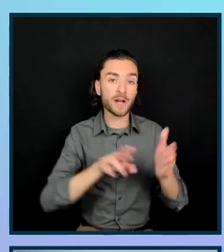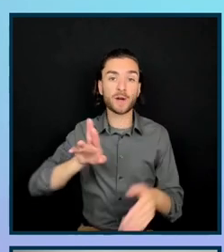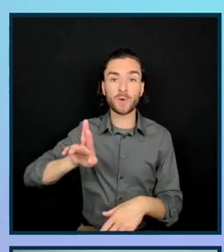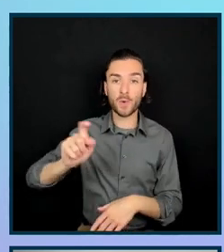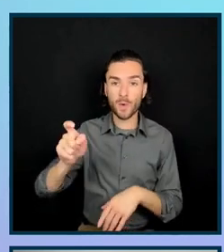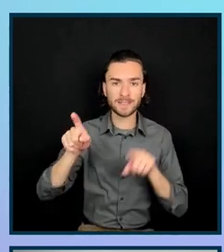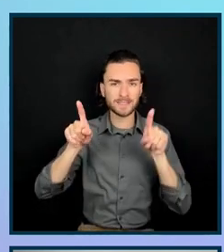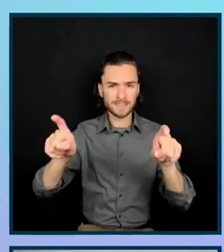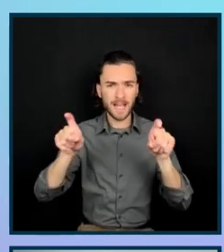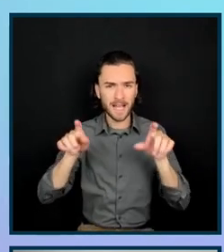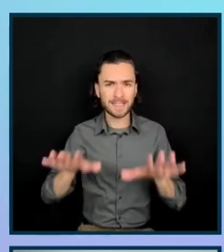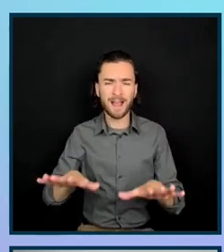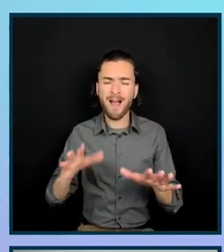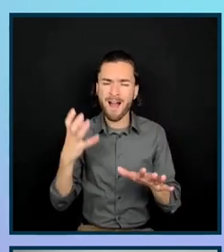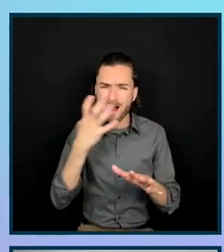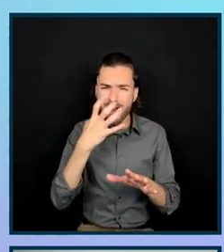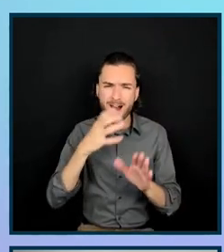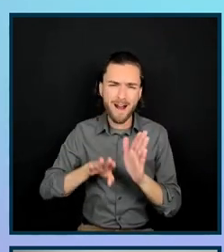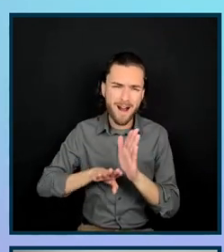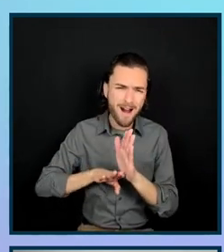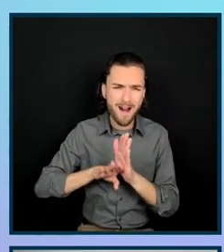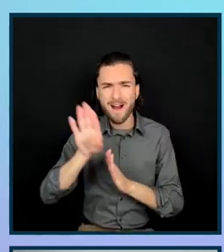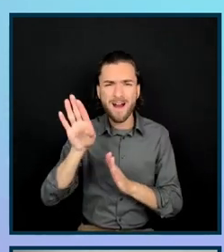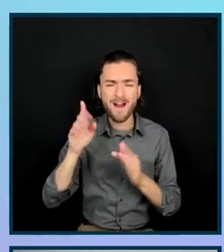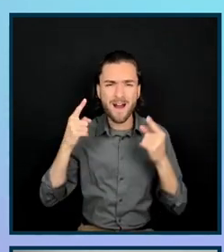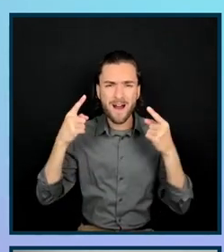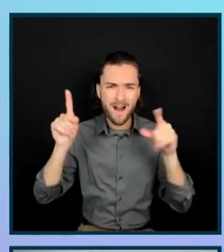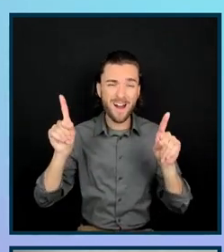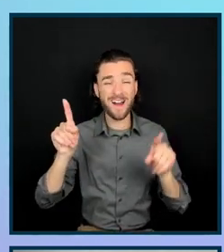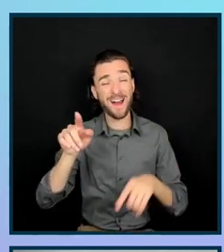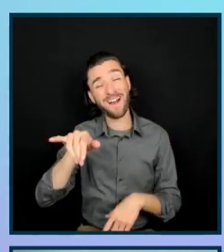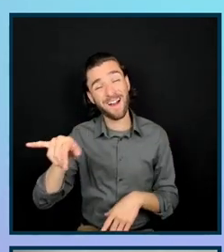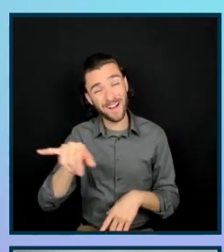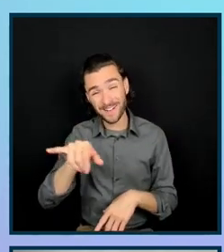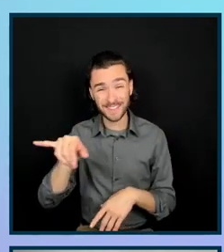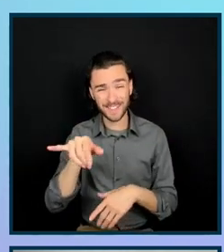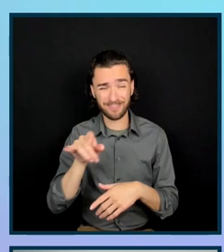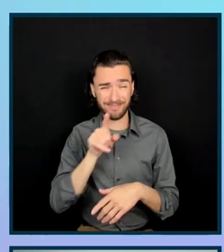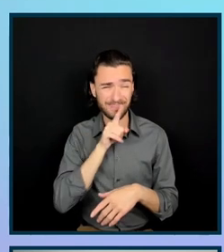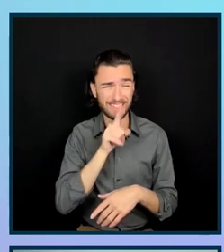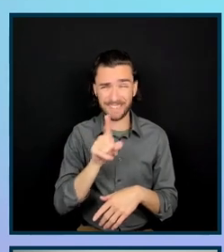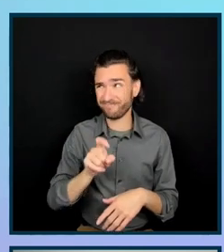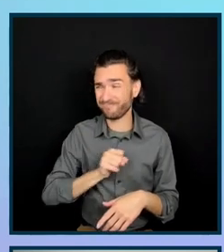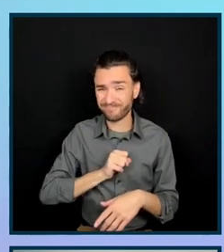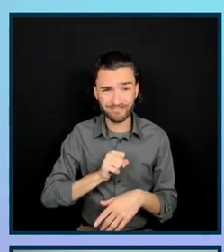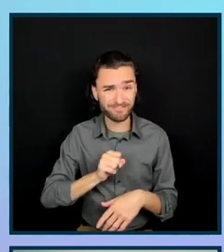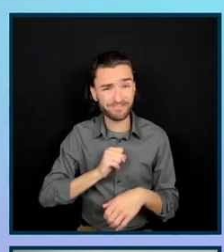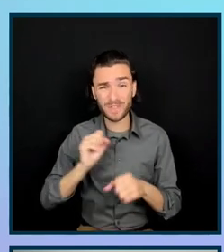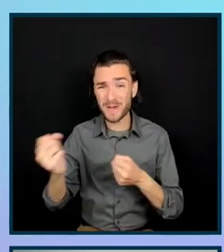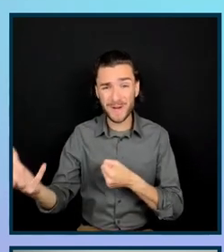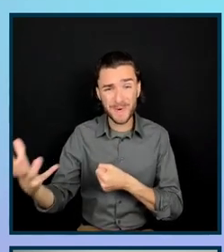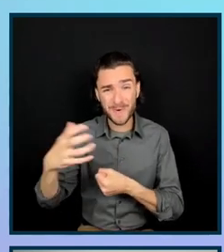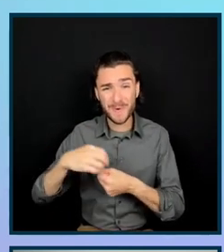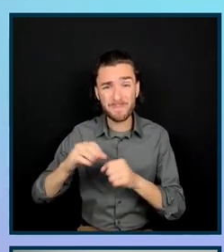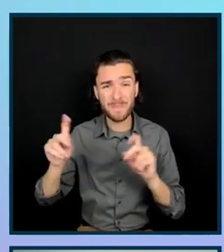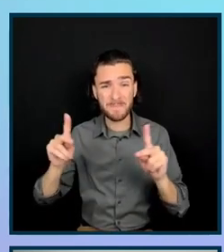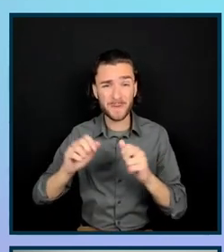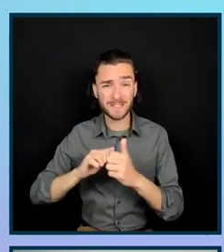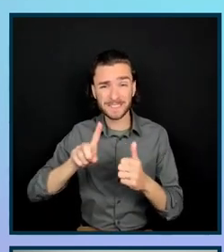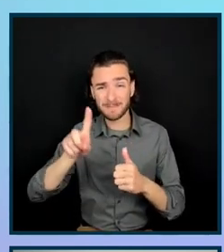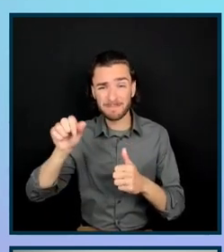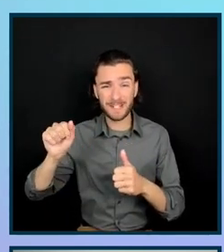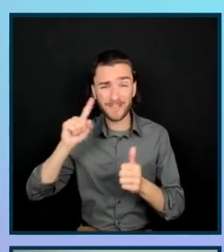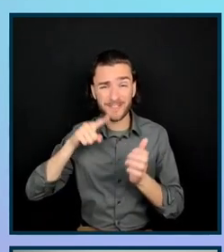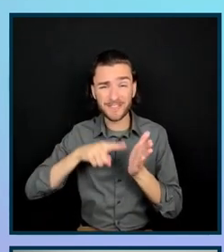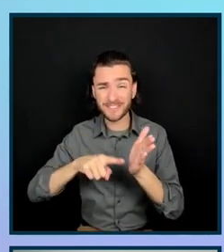successful. We also found that it's easier than you think to include people with disabilities in your research. Some clients think